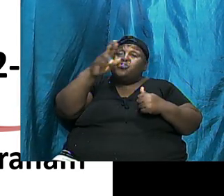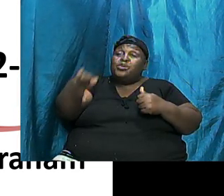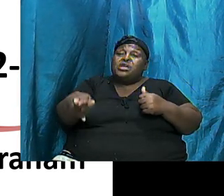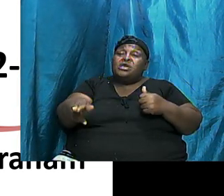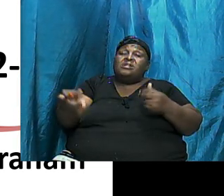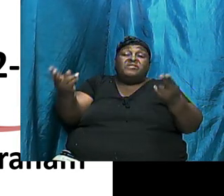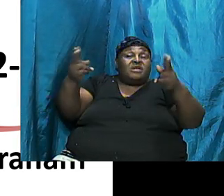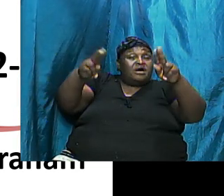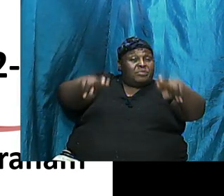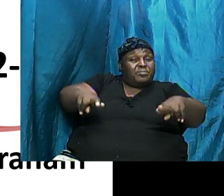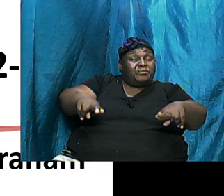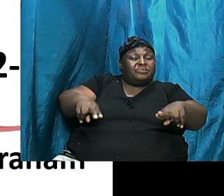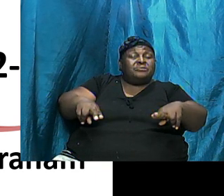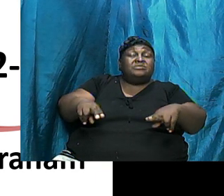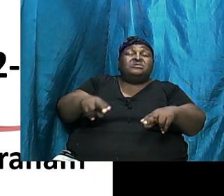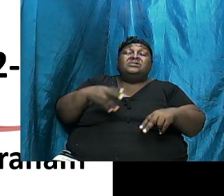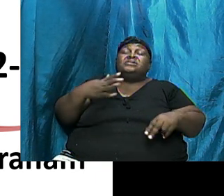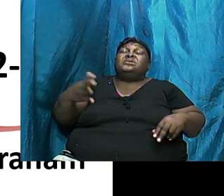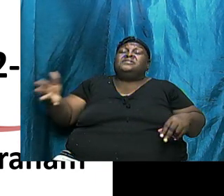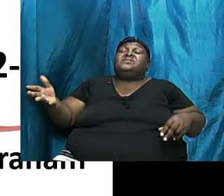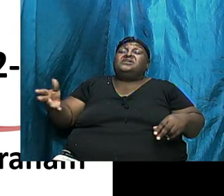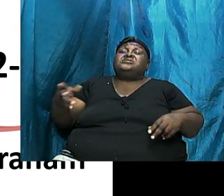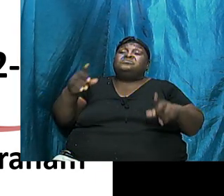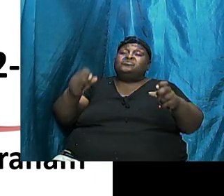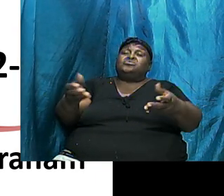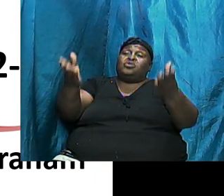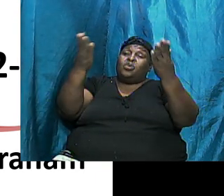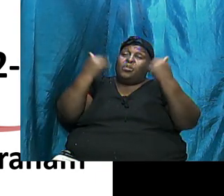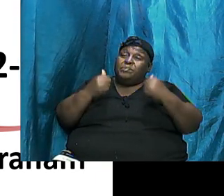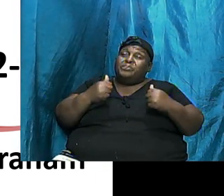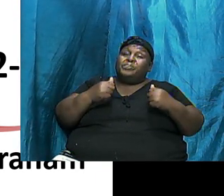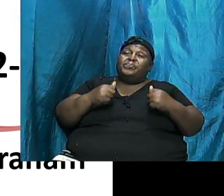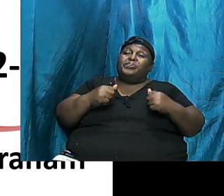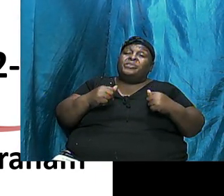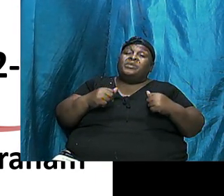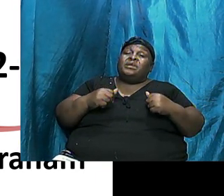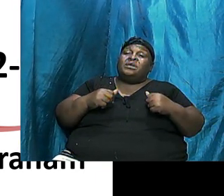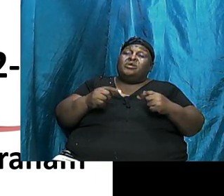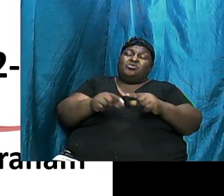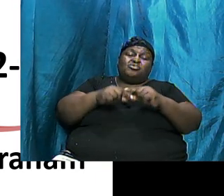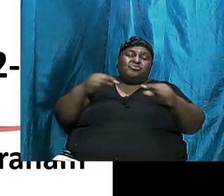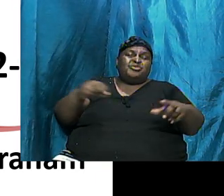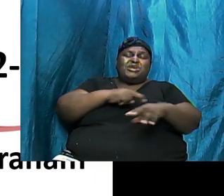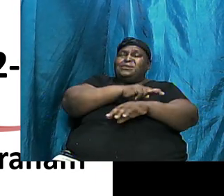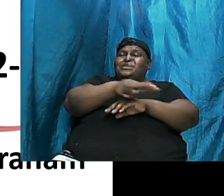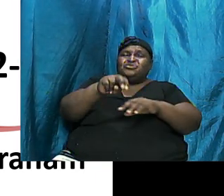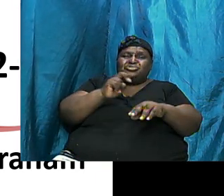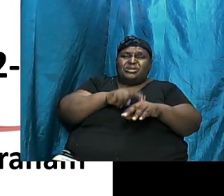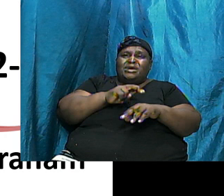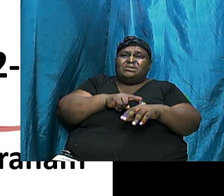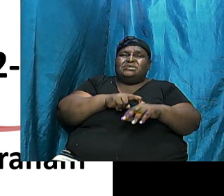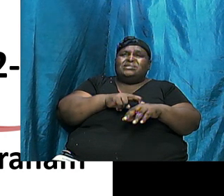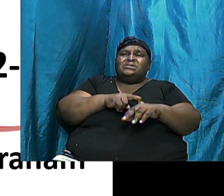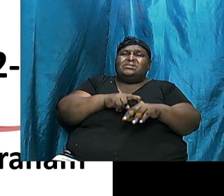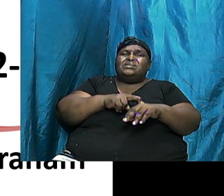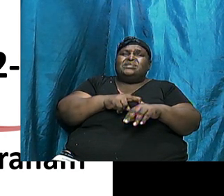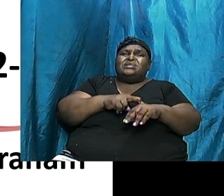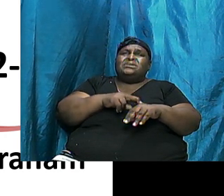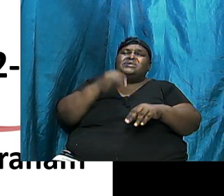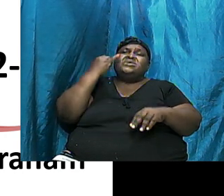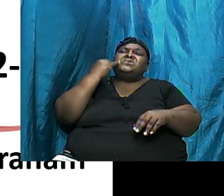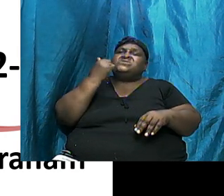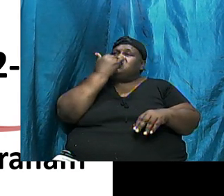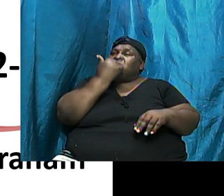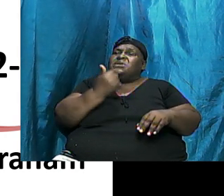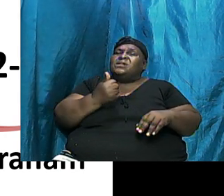Happened And The Things That Are To Come They A Great Nation Indeed Israel Was